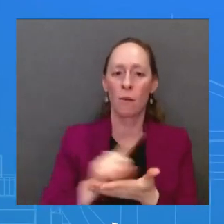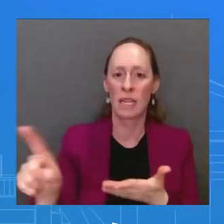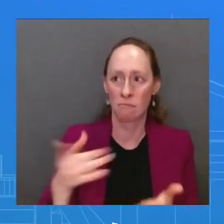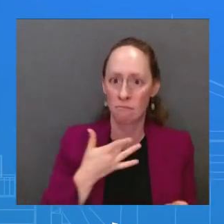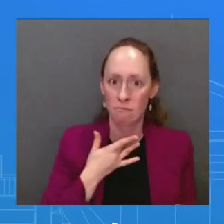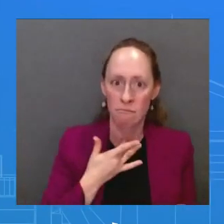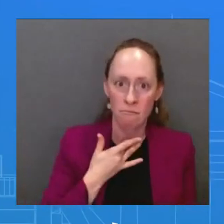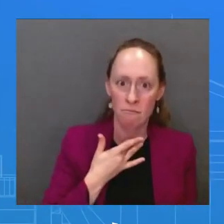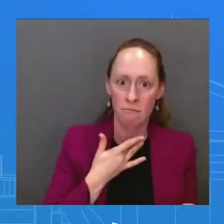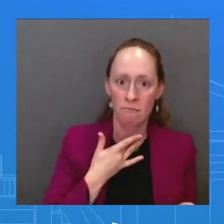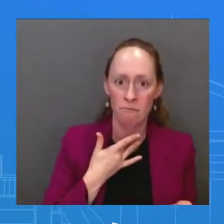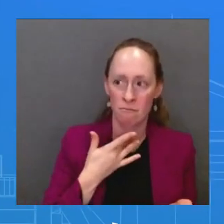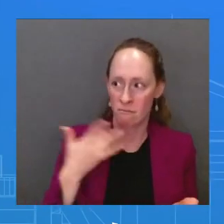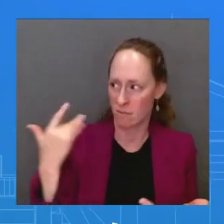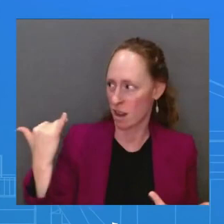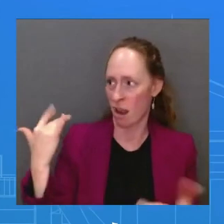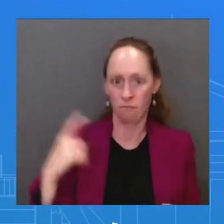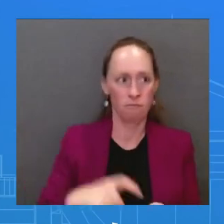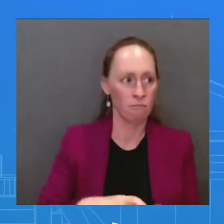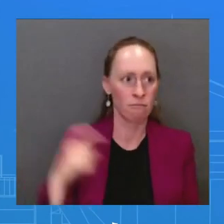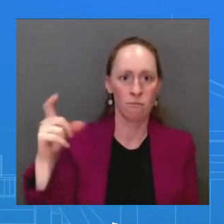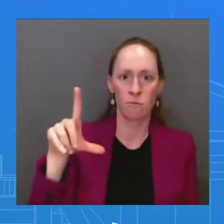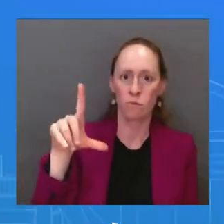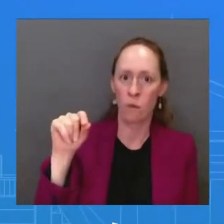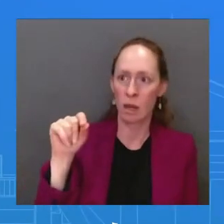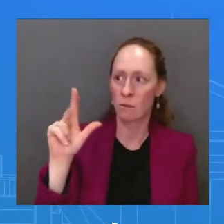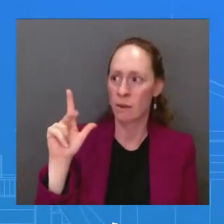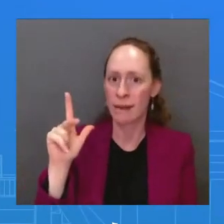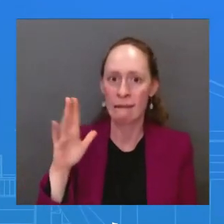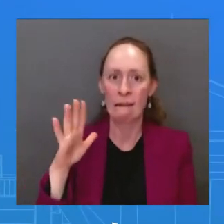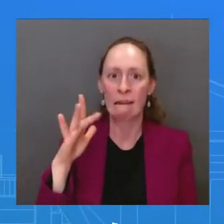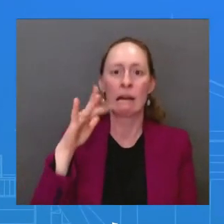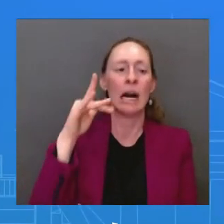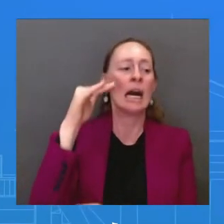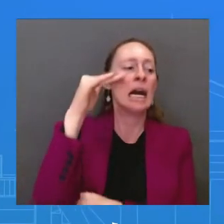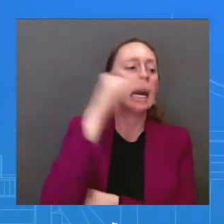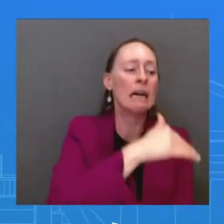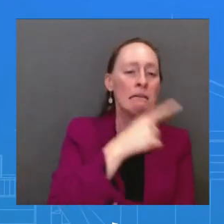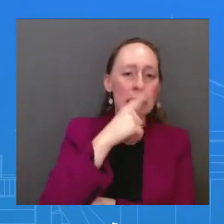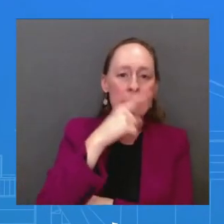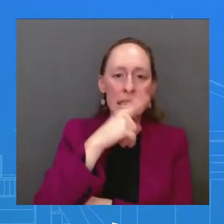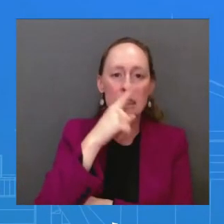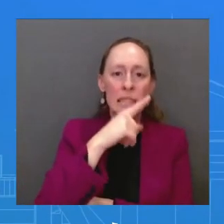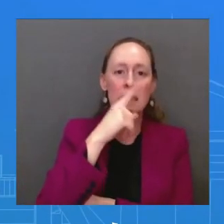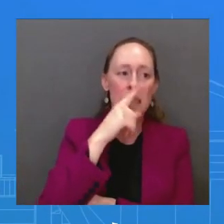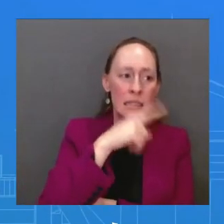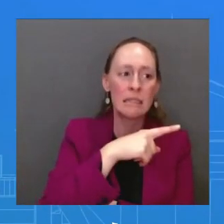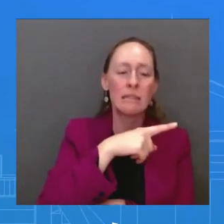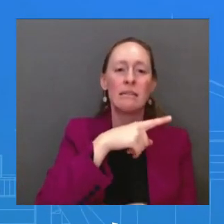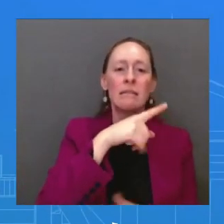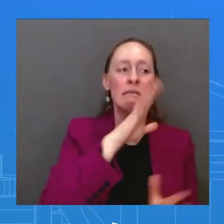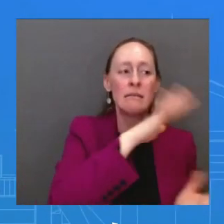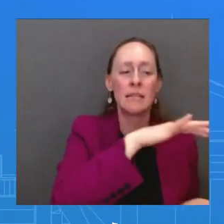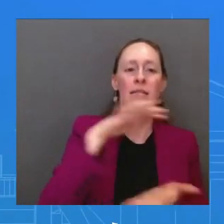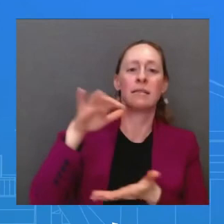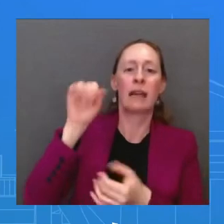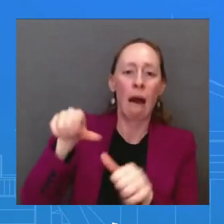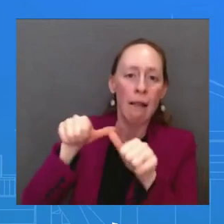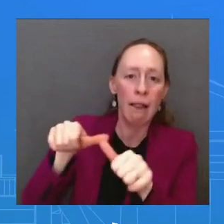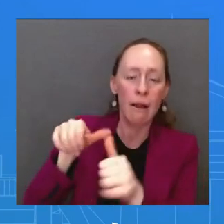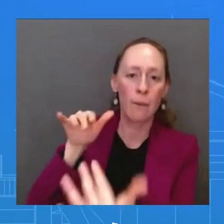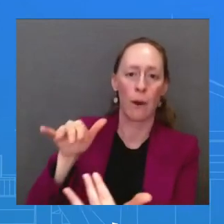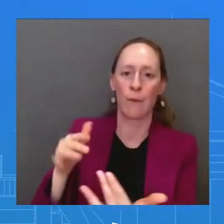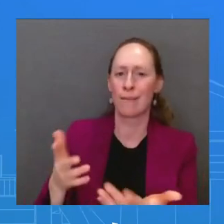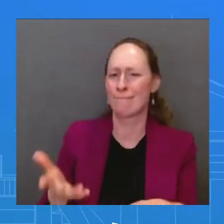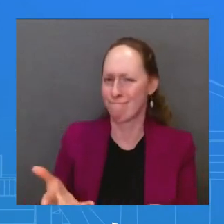continue to grind out on the battlefield in Ukraine. On the G20, my colleague asked the China question, but is the President scheduled to meet with Mohammed bin